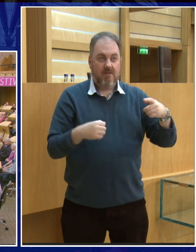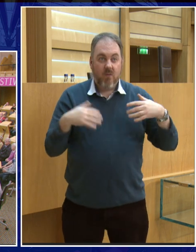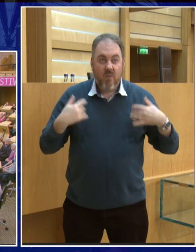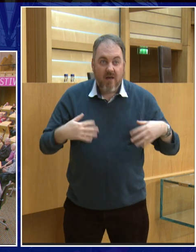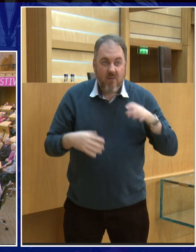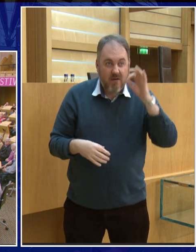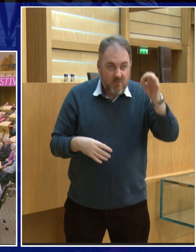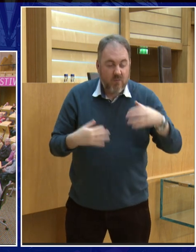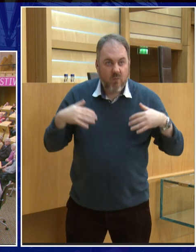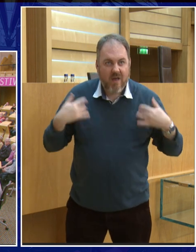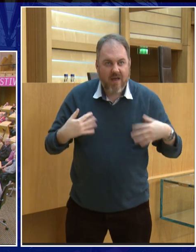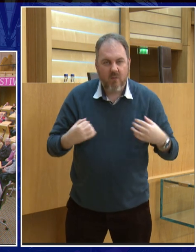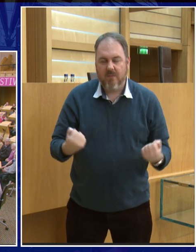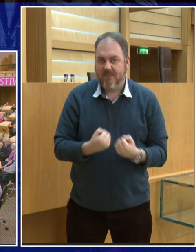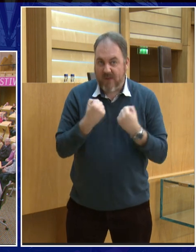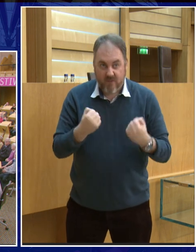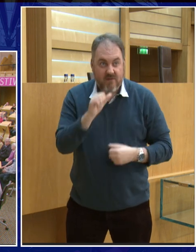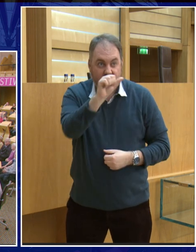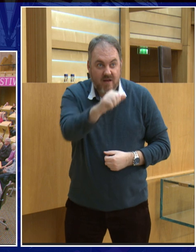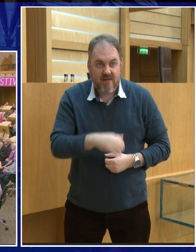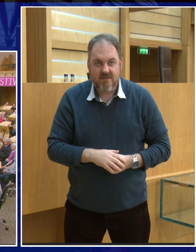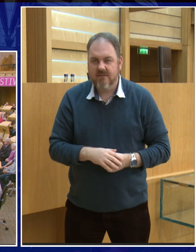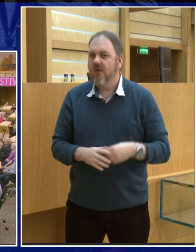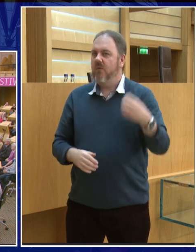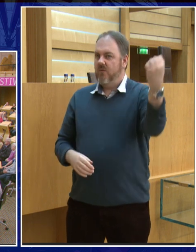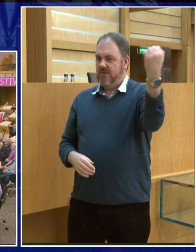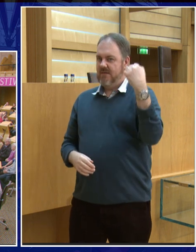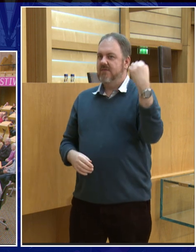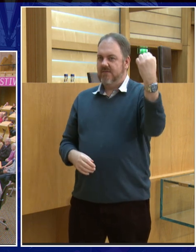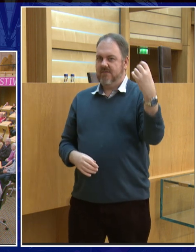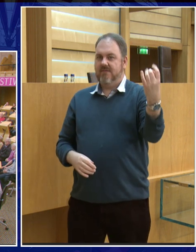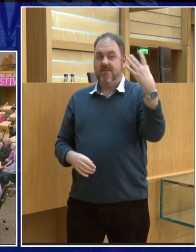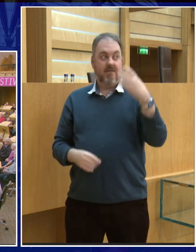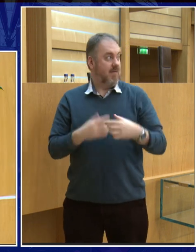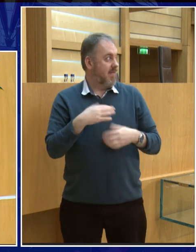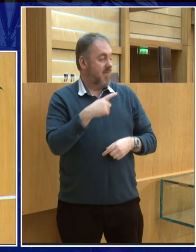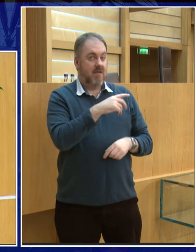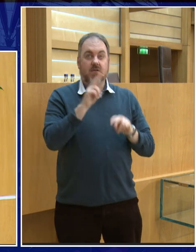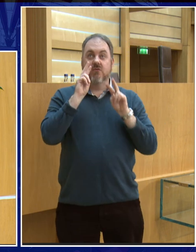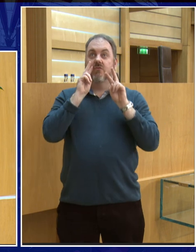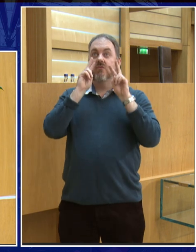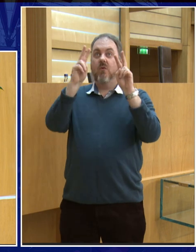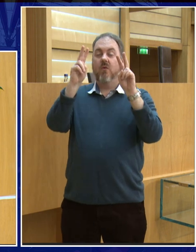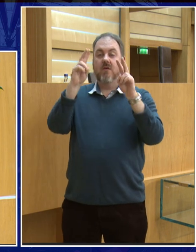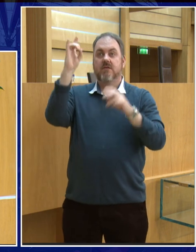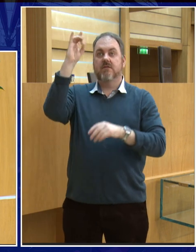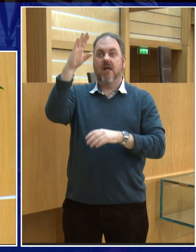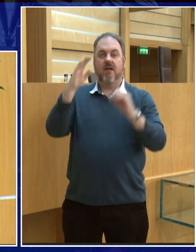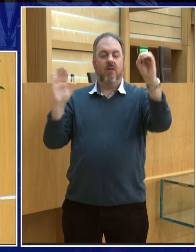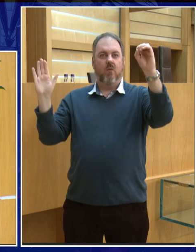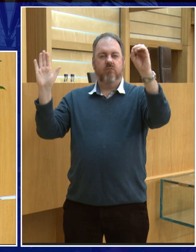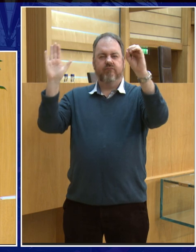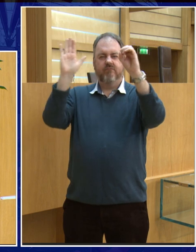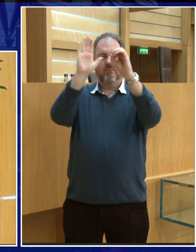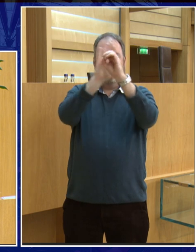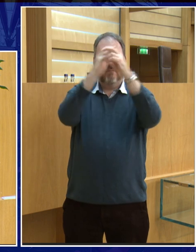Were you impressed when you saw it? Yes, yes, you were. OK, actually, because I saw a total solar eclipse, and it blew my socks off. The first time